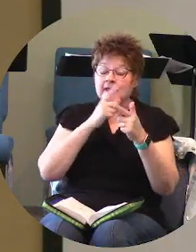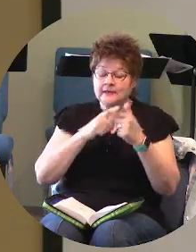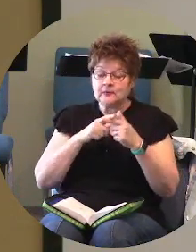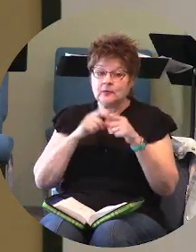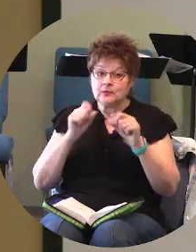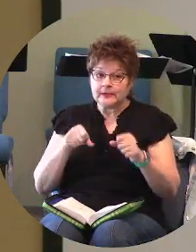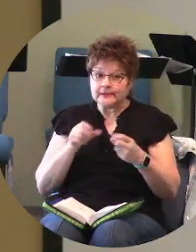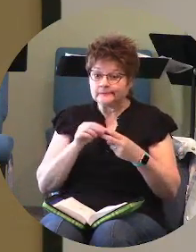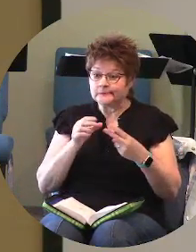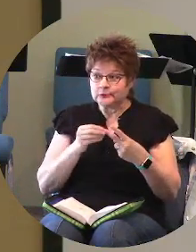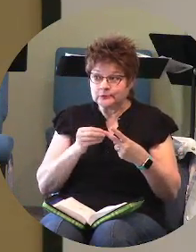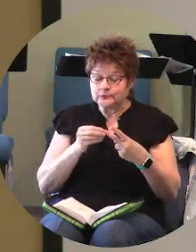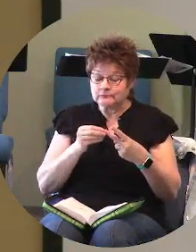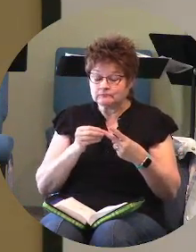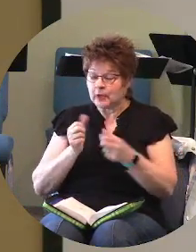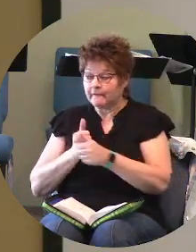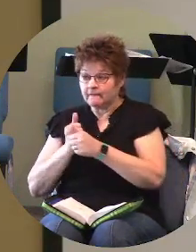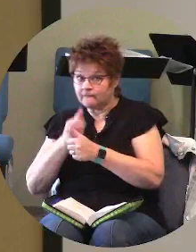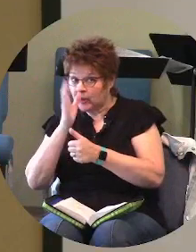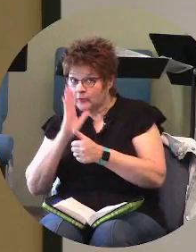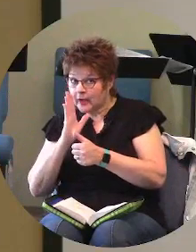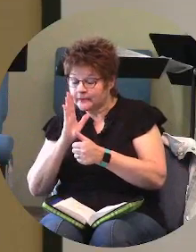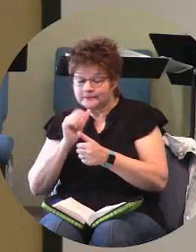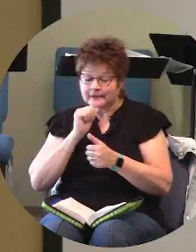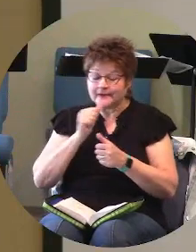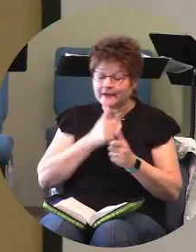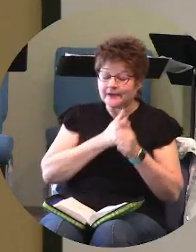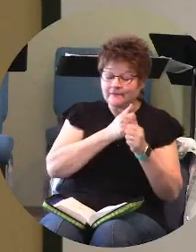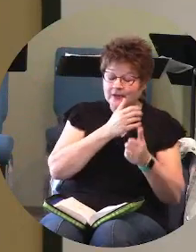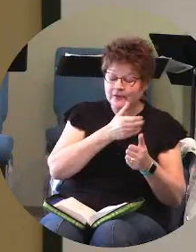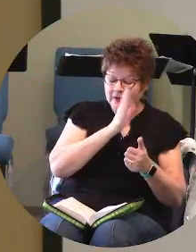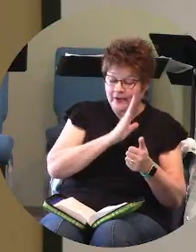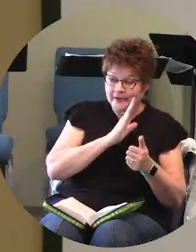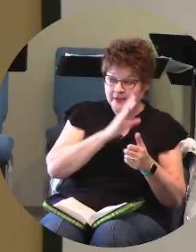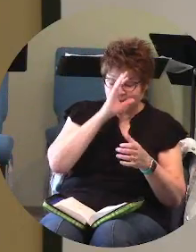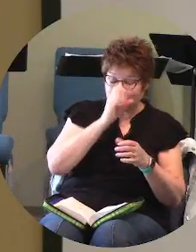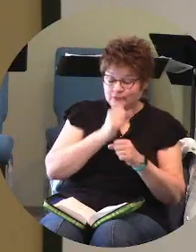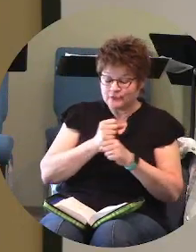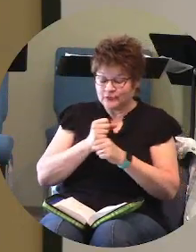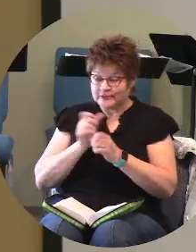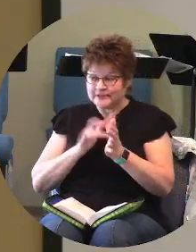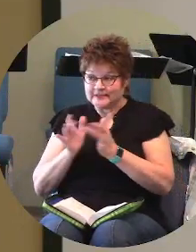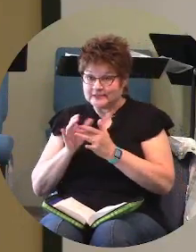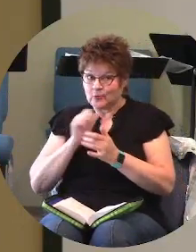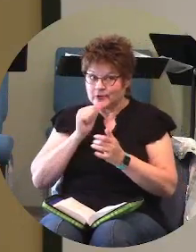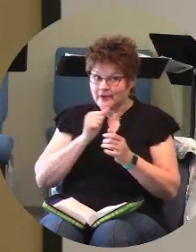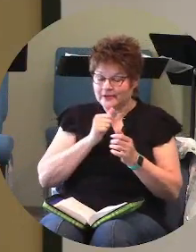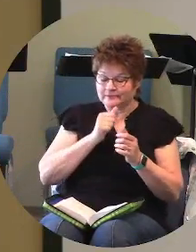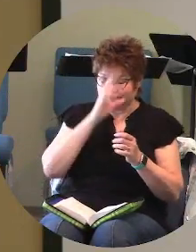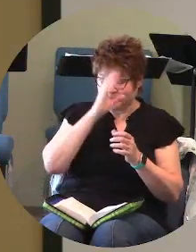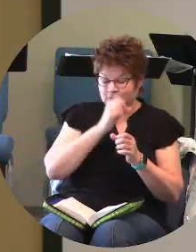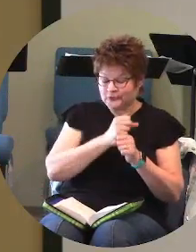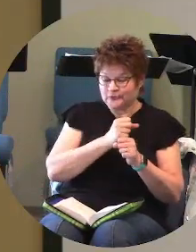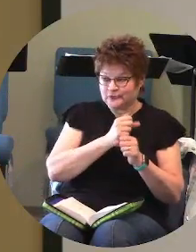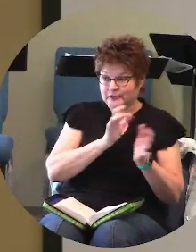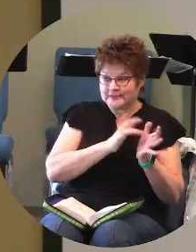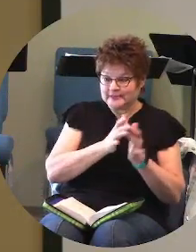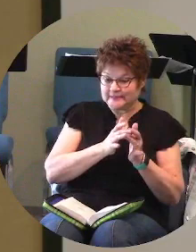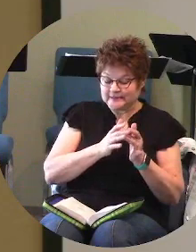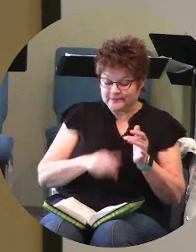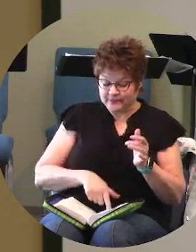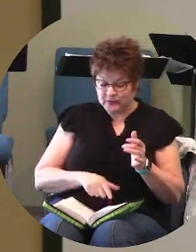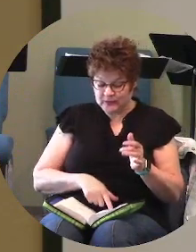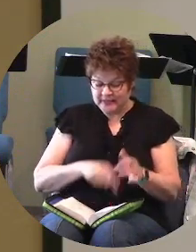follow god or am i not going to follow god am i going to trust jesus or am i not going to trust jesus see in psalm they literally